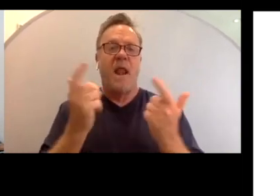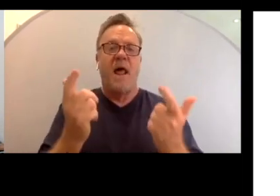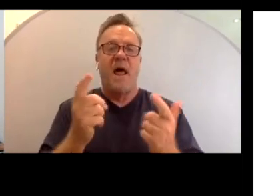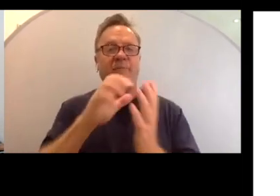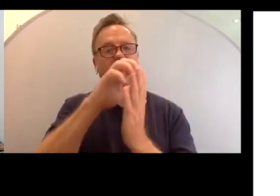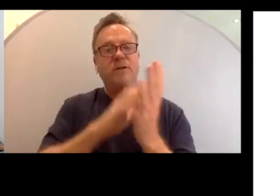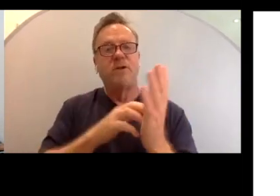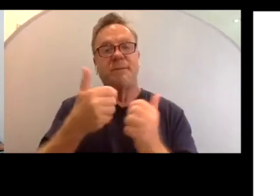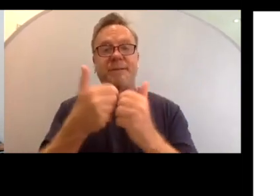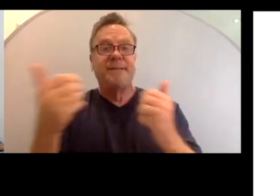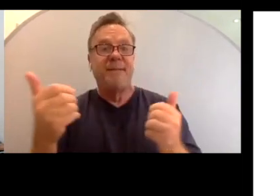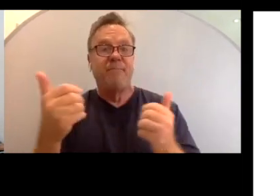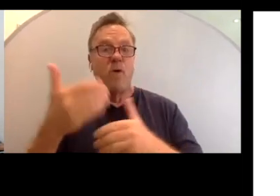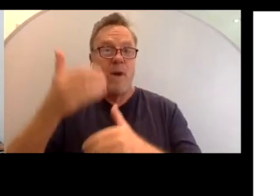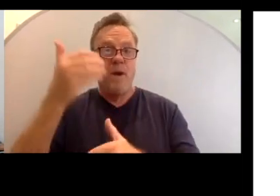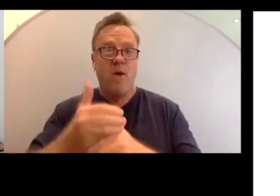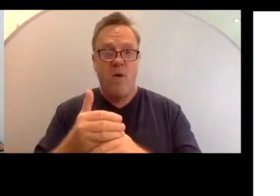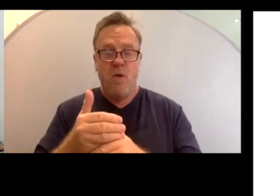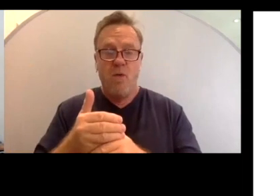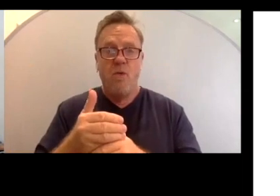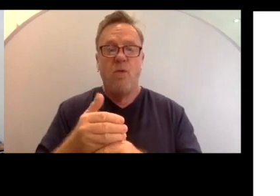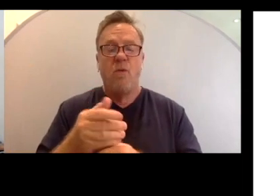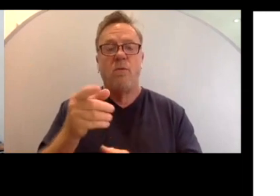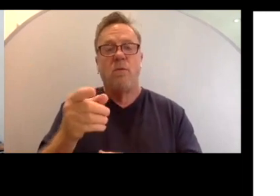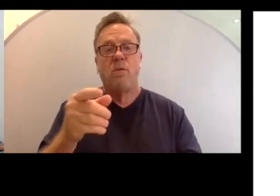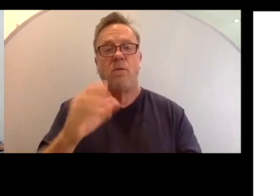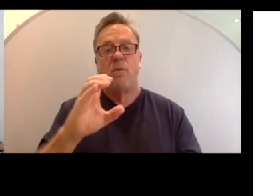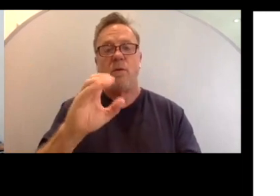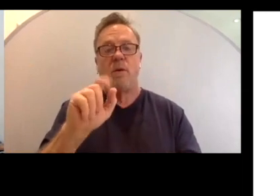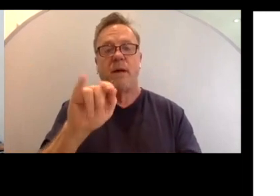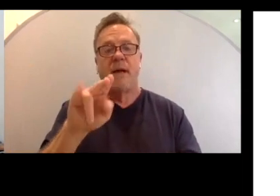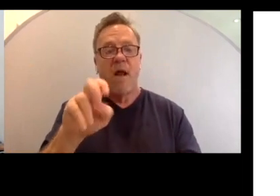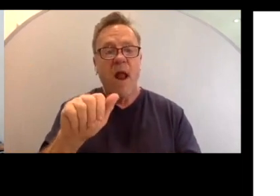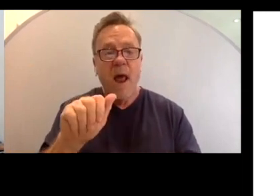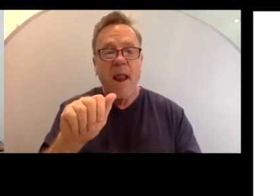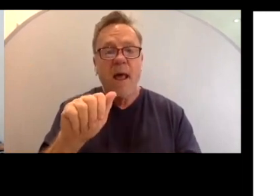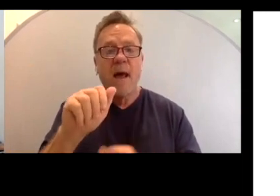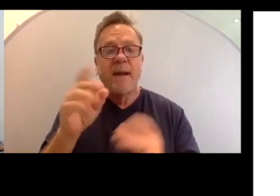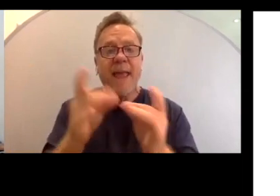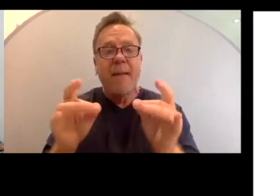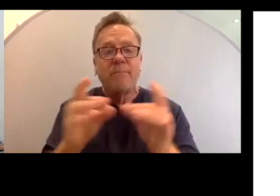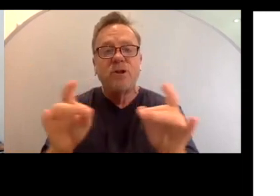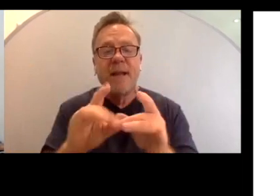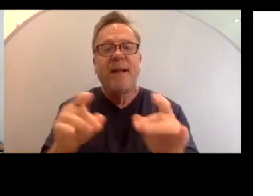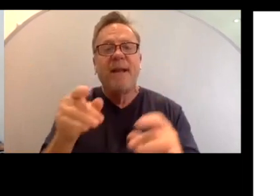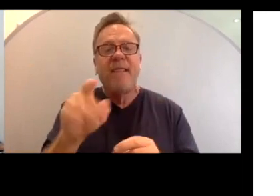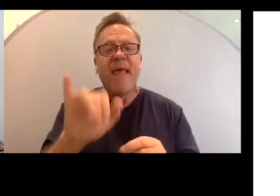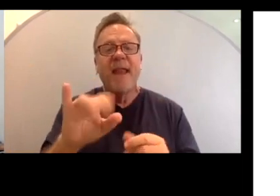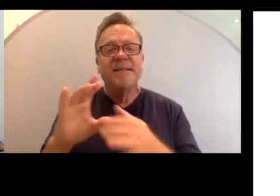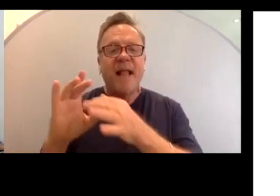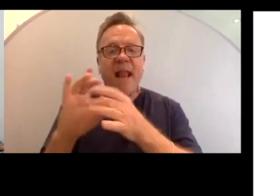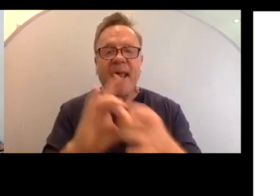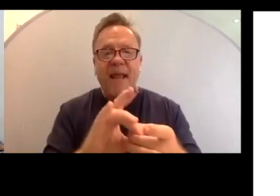separate window, there is Carolina Captioning, there's a link,